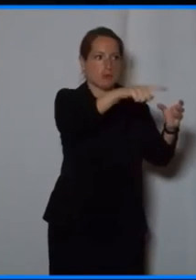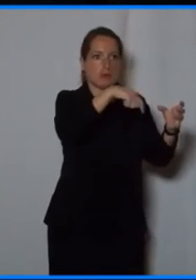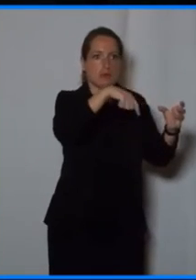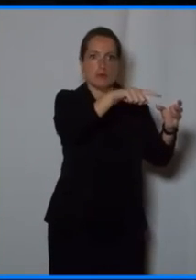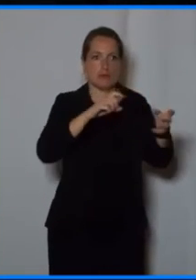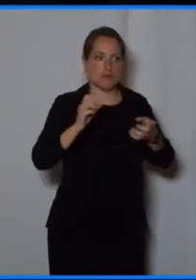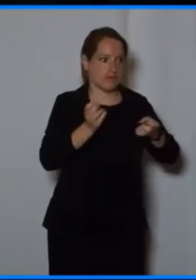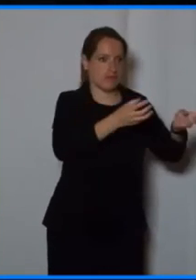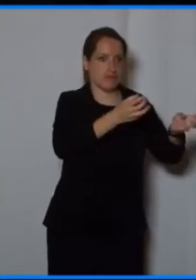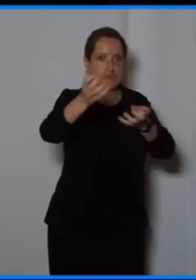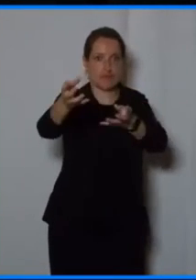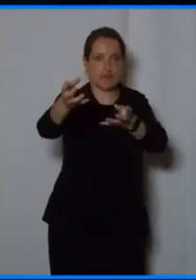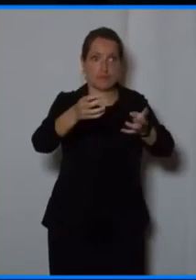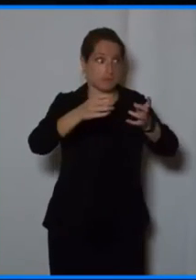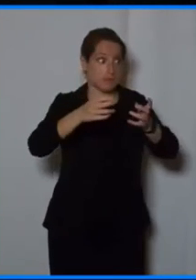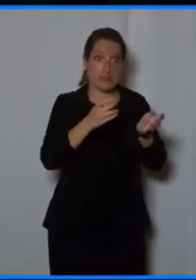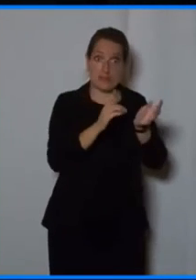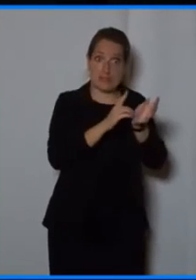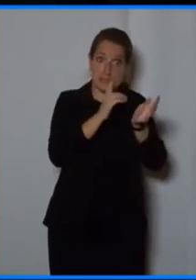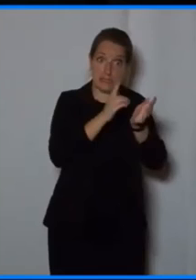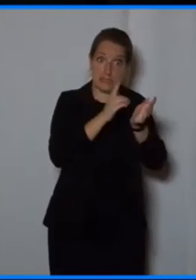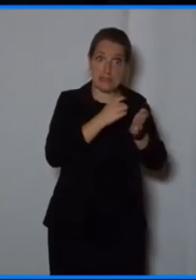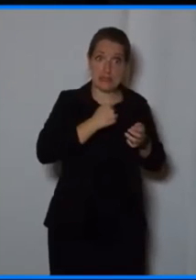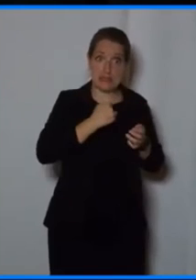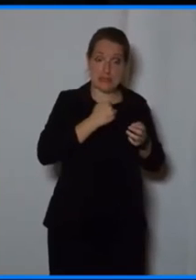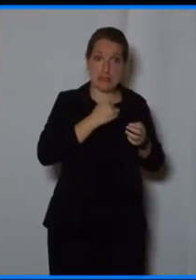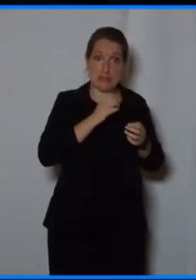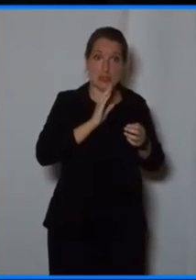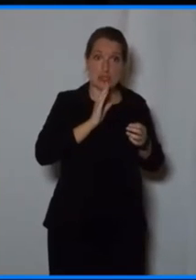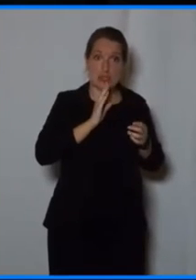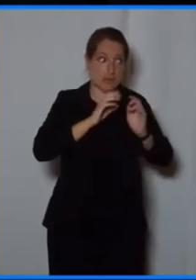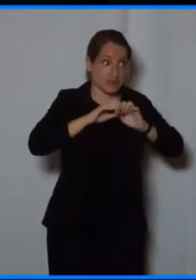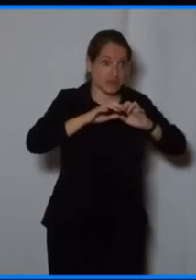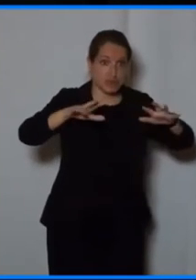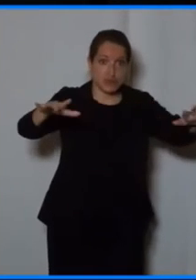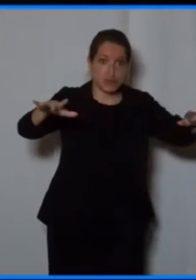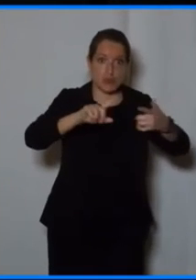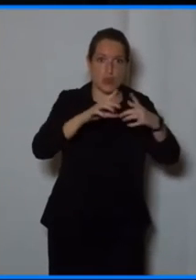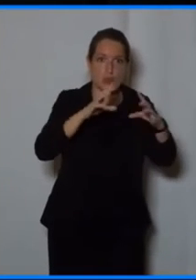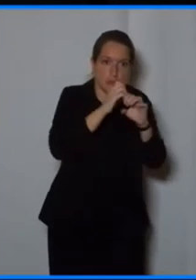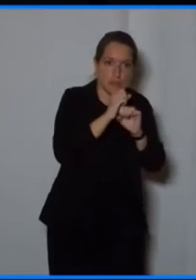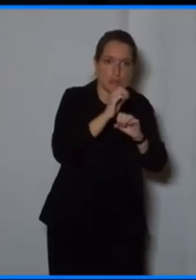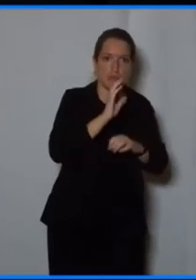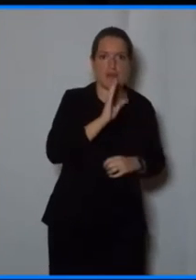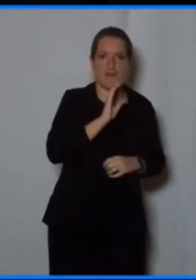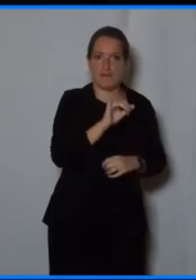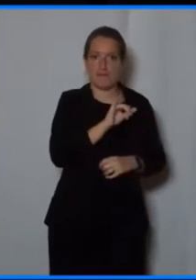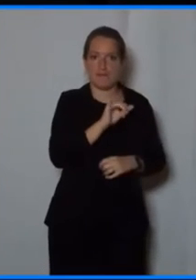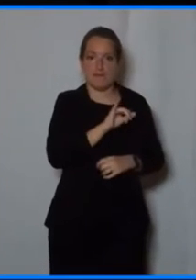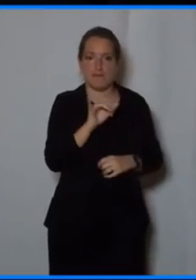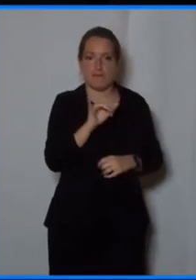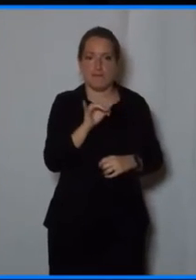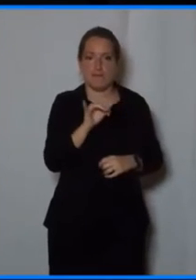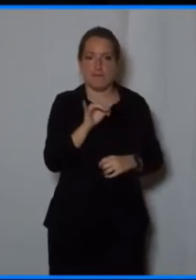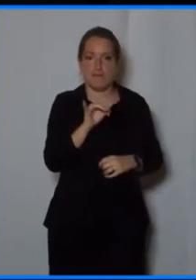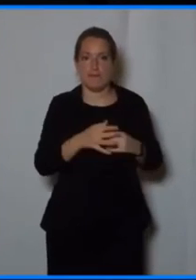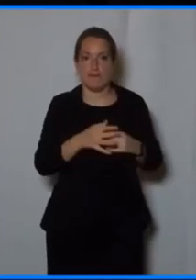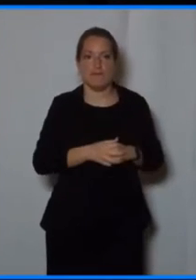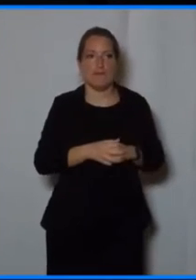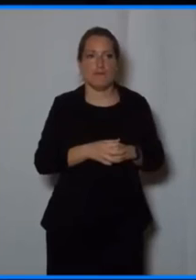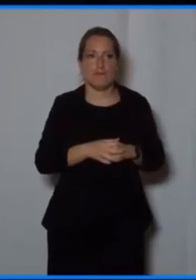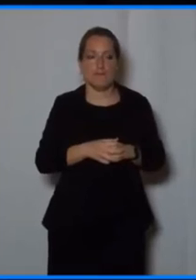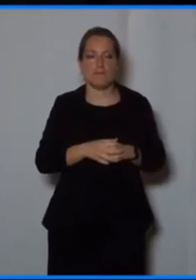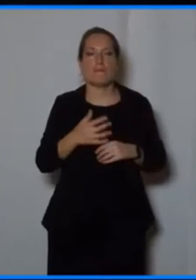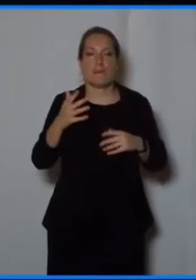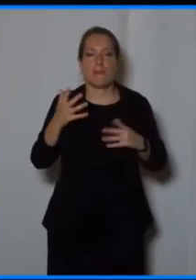them to share these data in the respect of privacy, of course, with others? I'll give you another